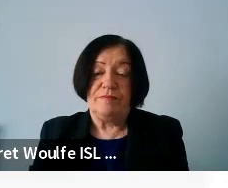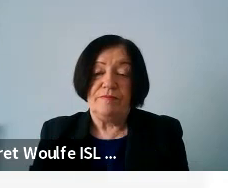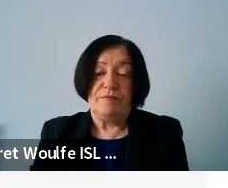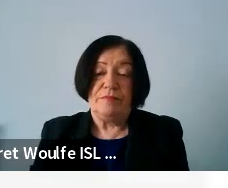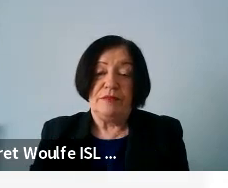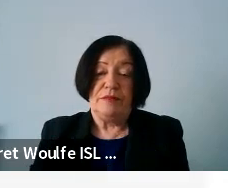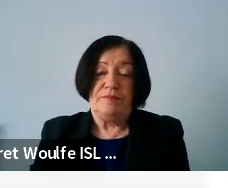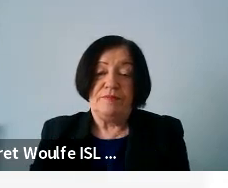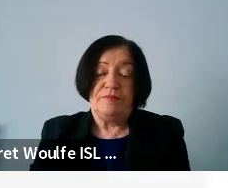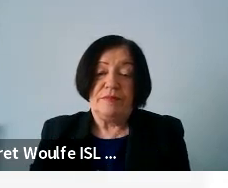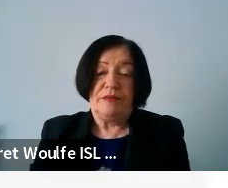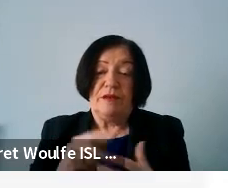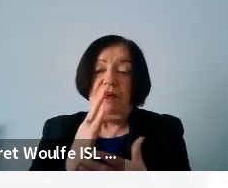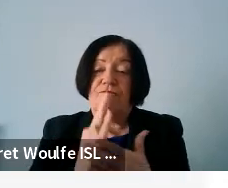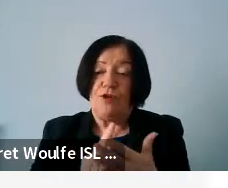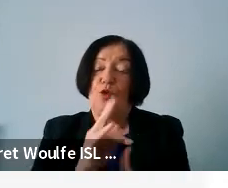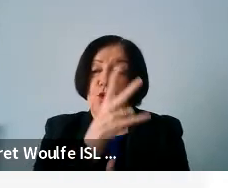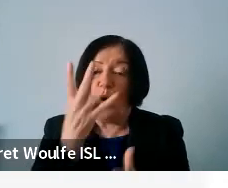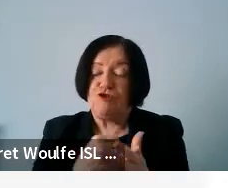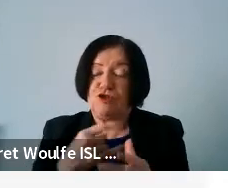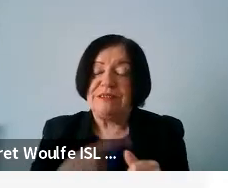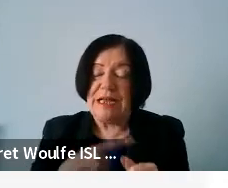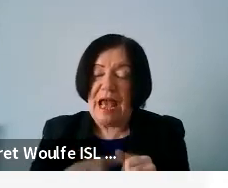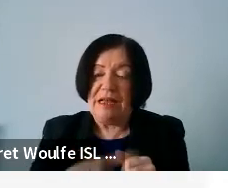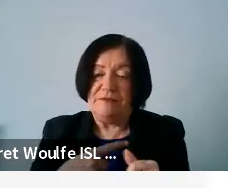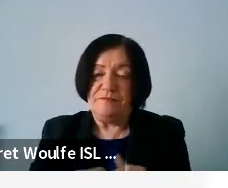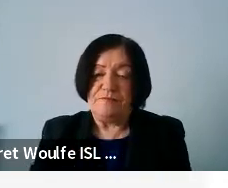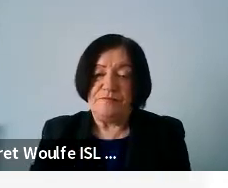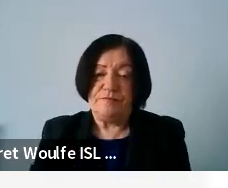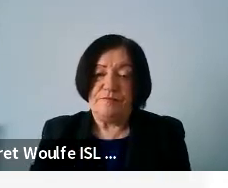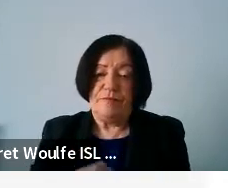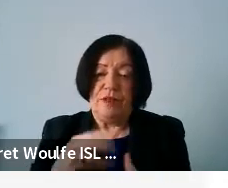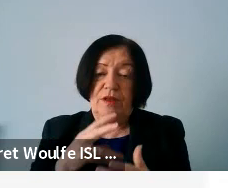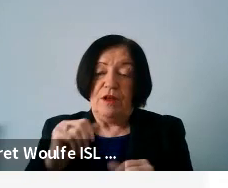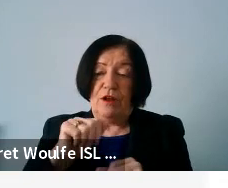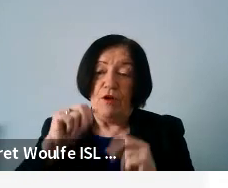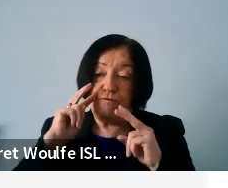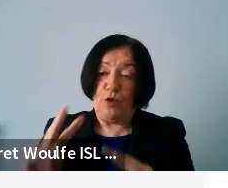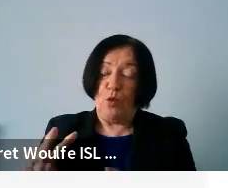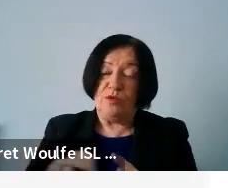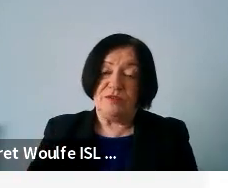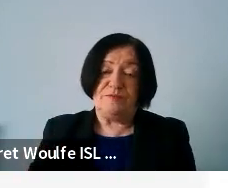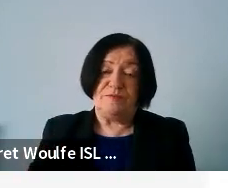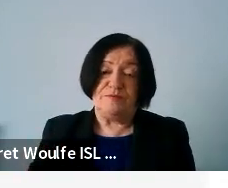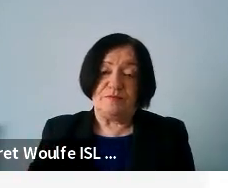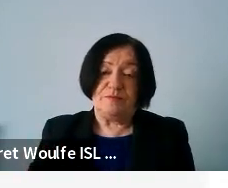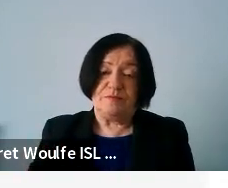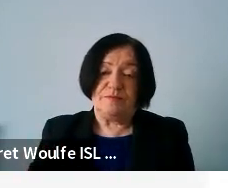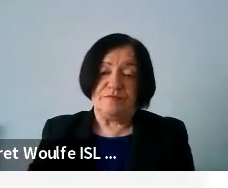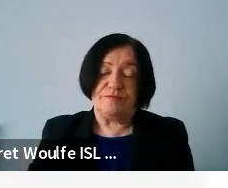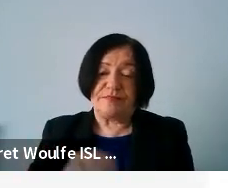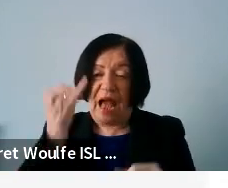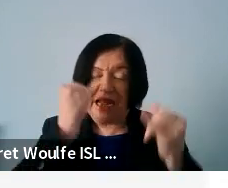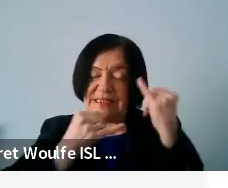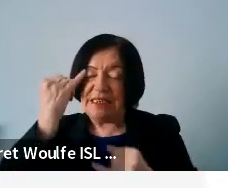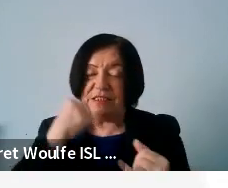So, a few questions once again, on your opinions and ideas.